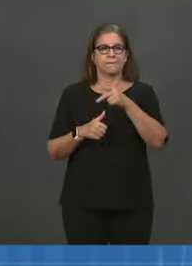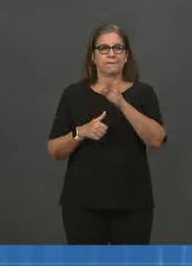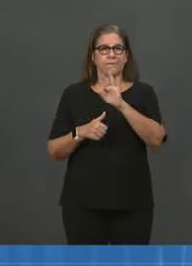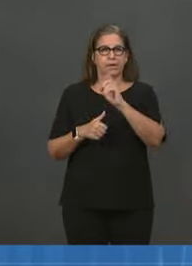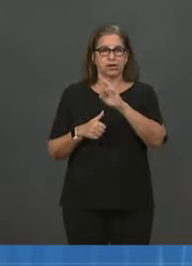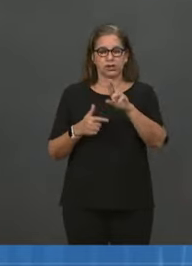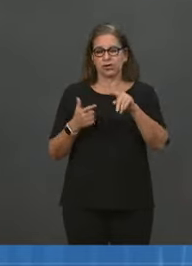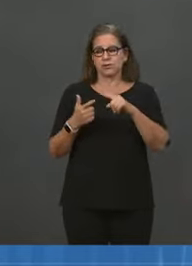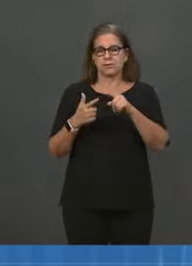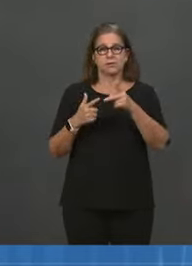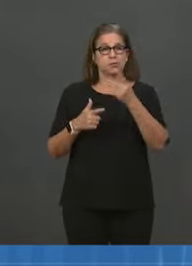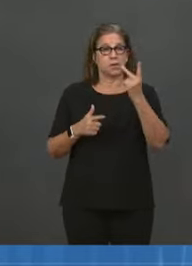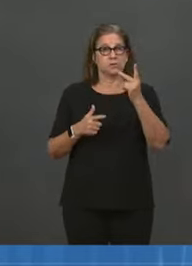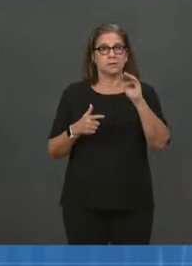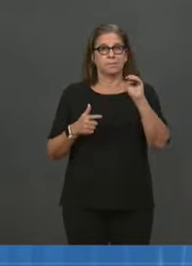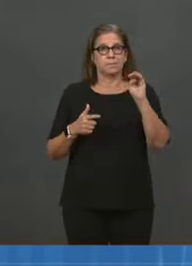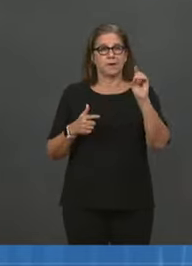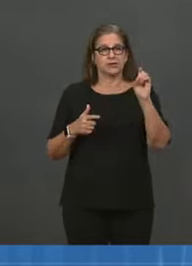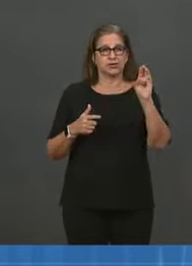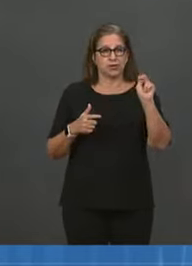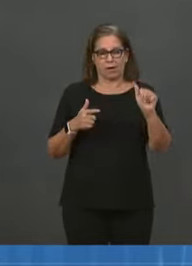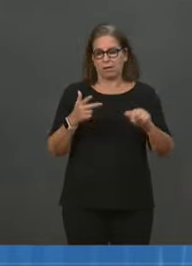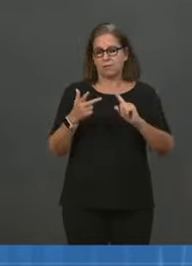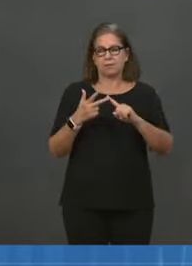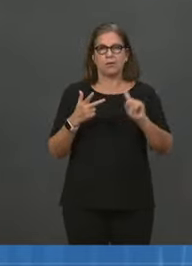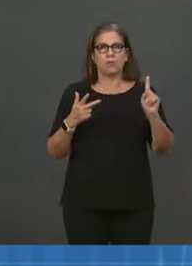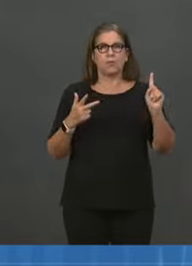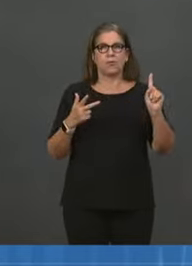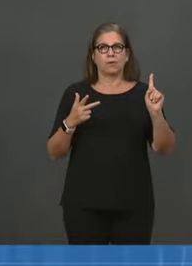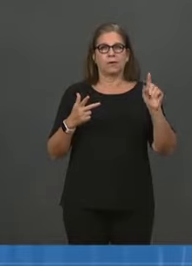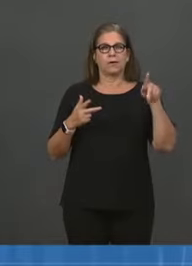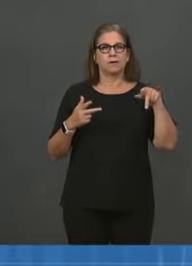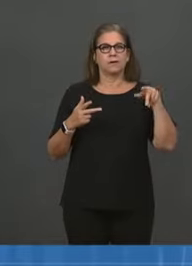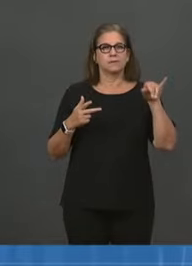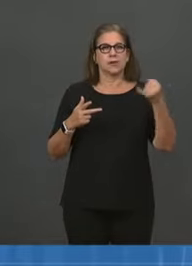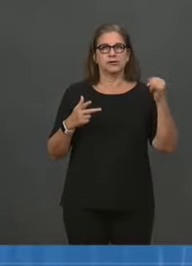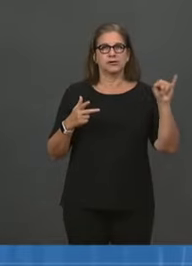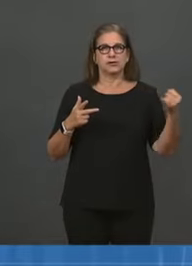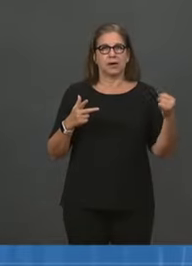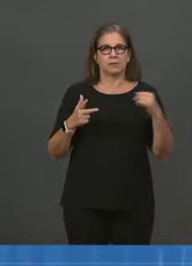and I hope everybody has a good weekend, and we look forward to seeing you next week. Thank you. Thank you.